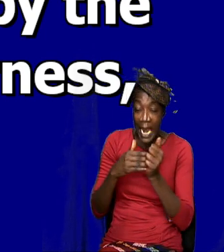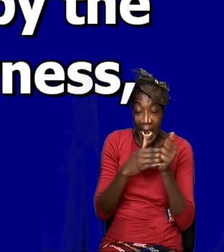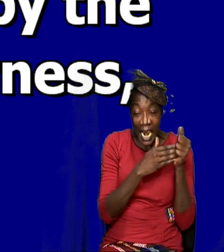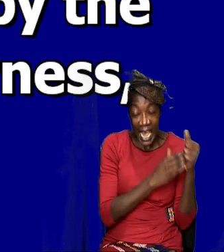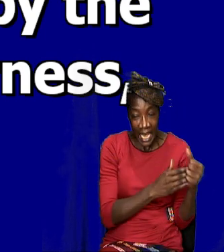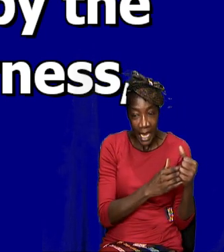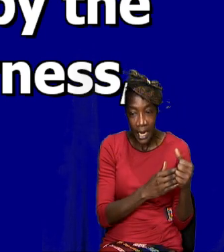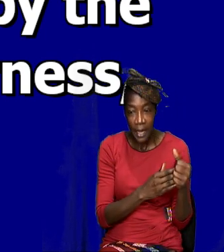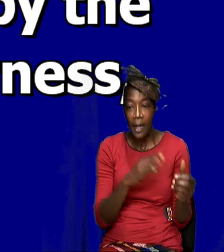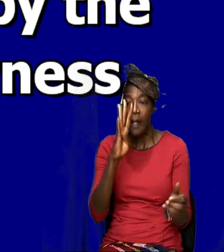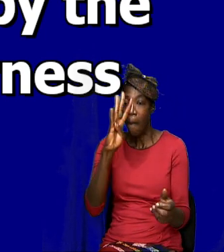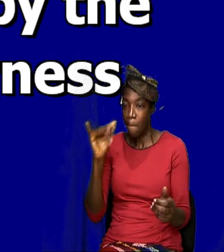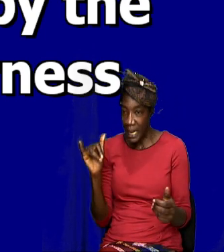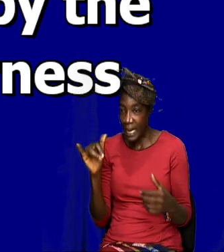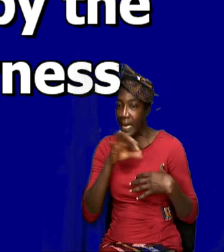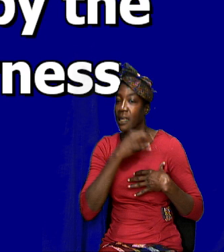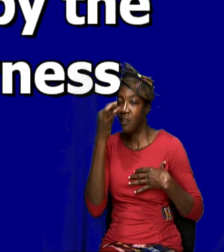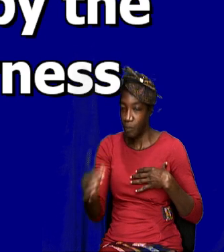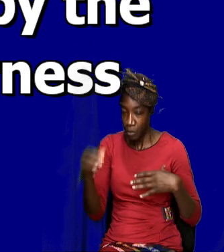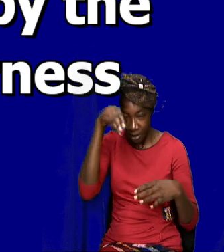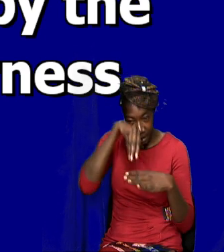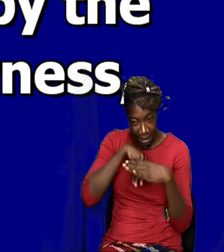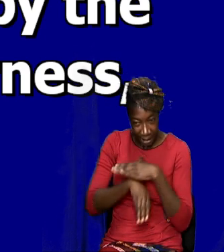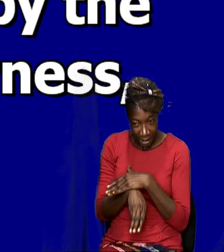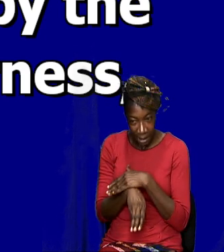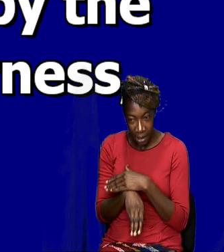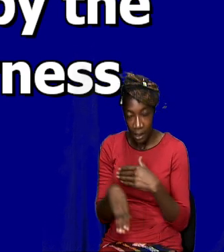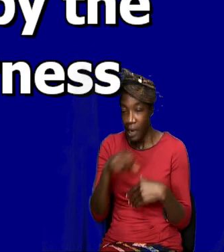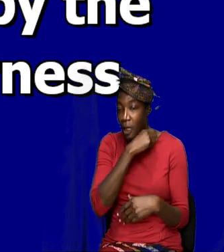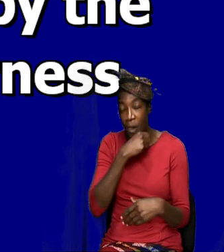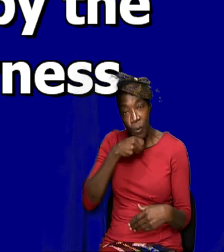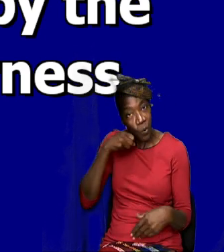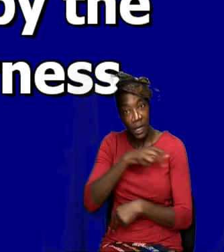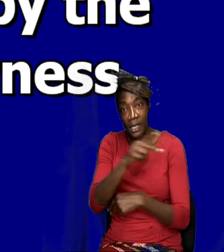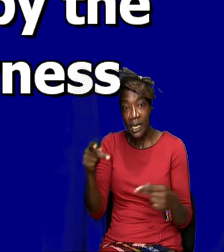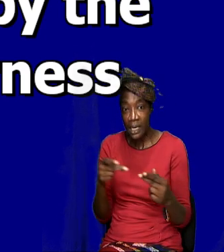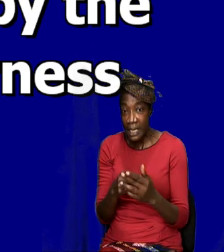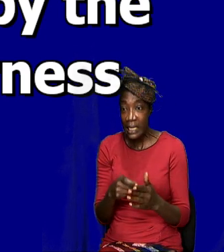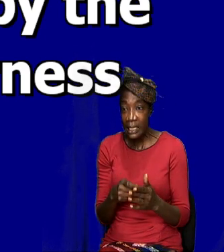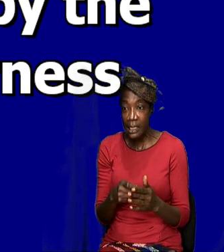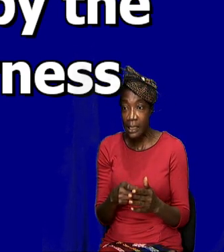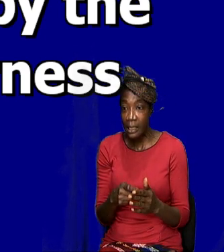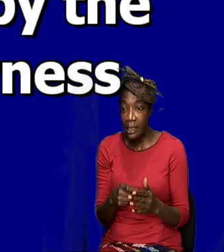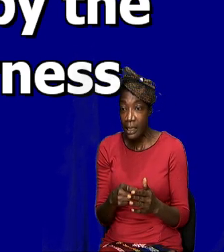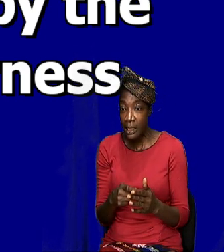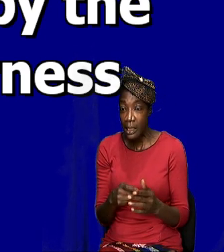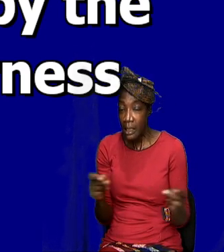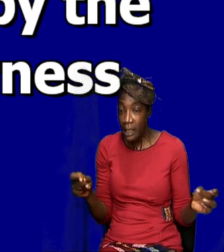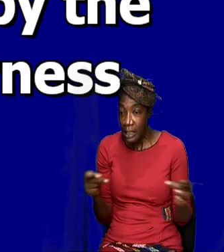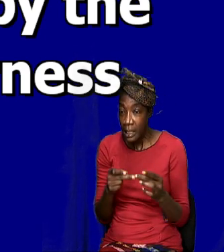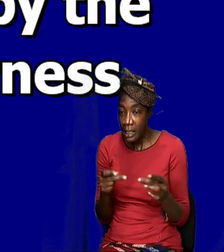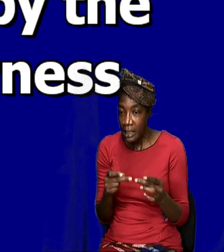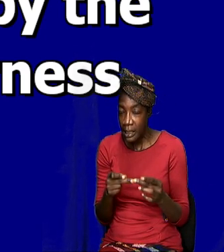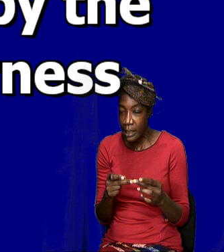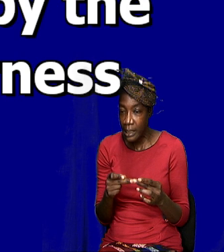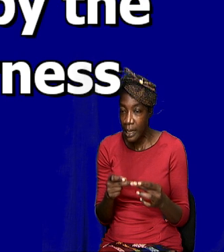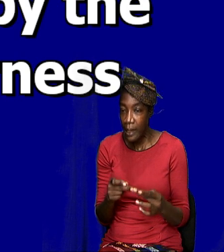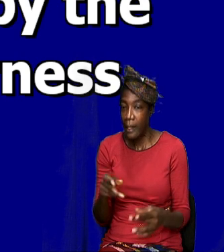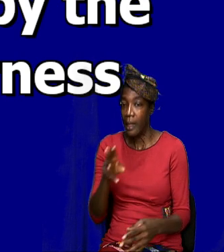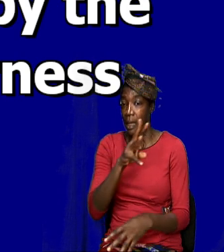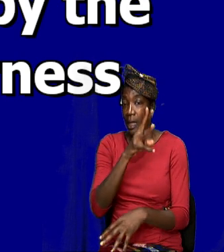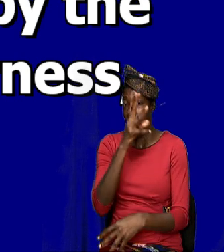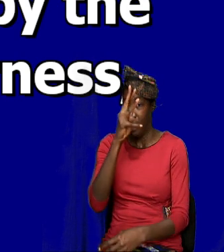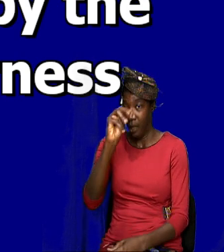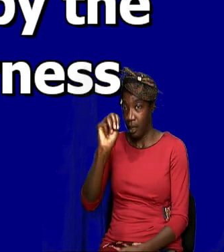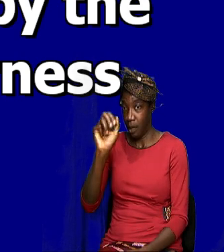into the wilderness. Mark was a bit more, what is the term, aggressive in his writing.